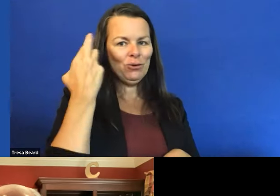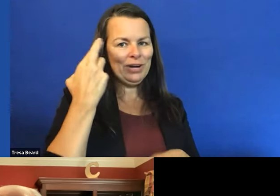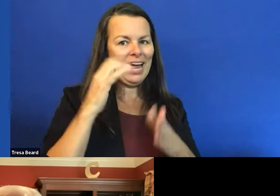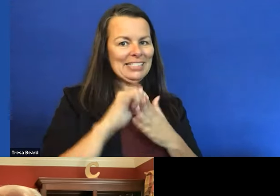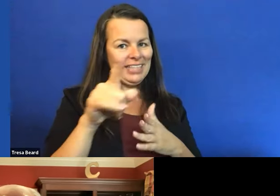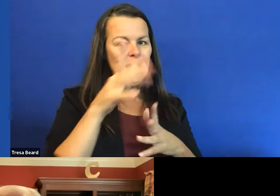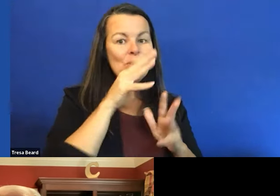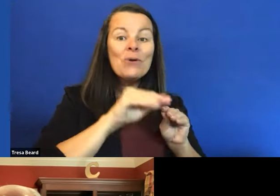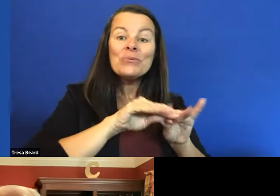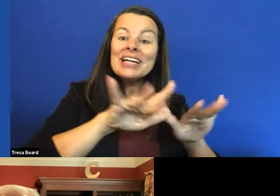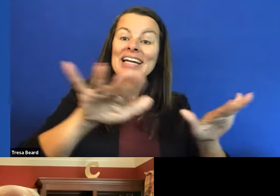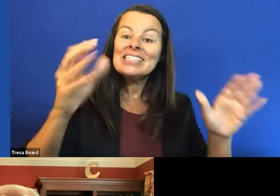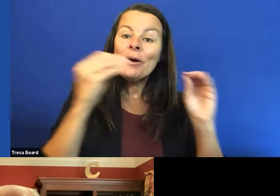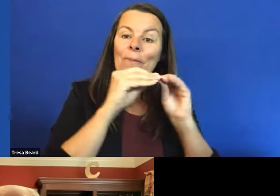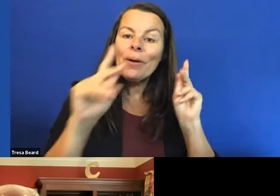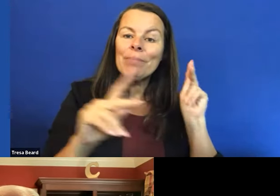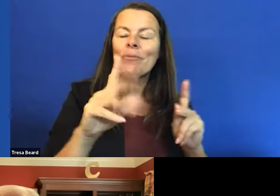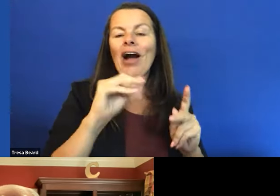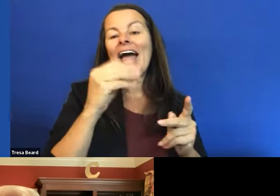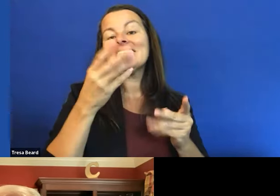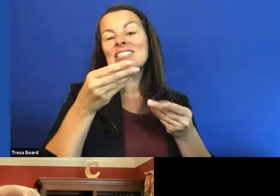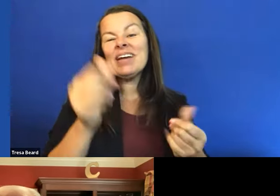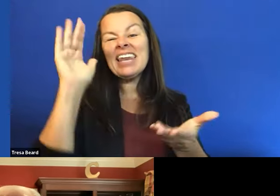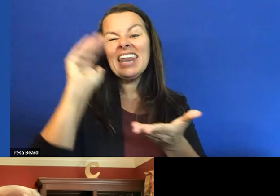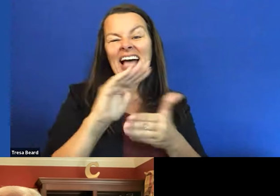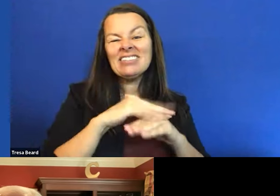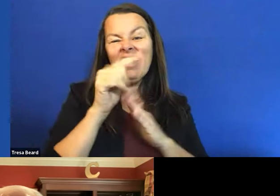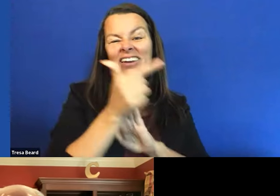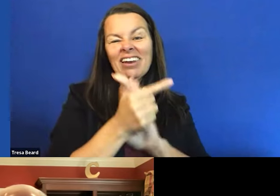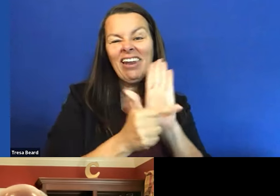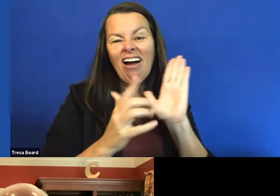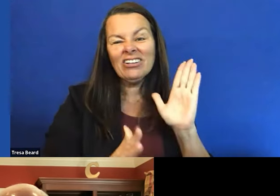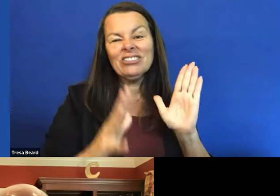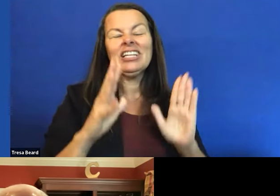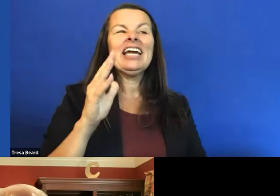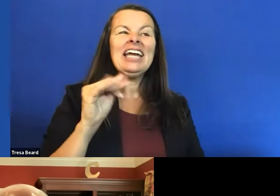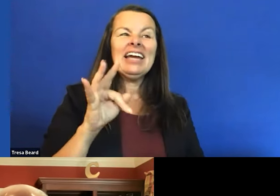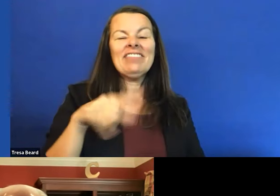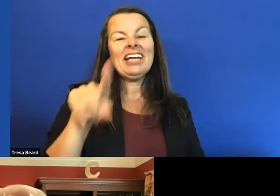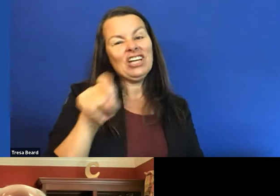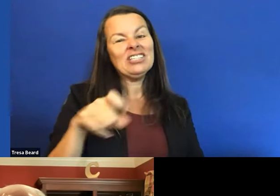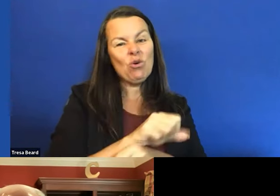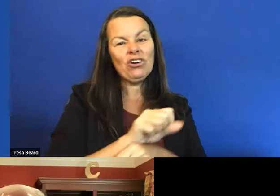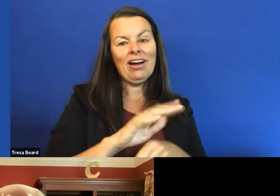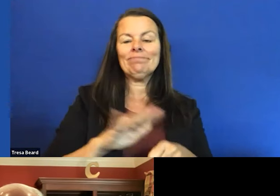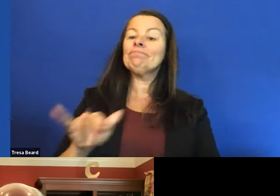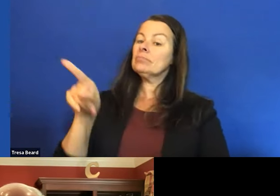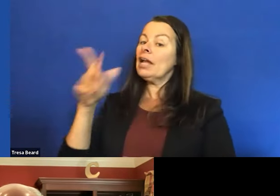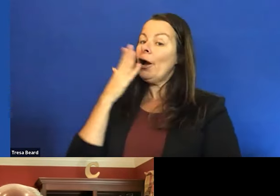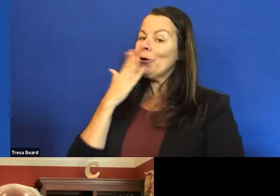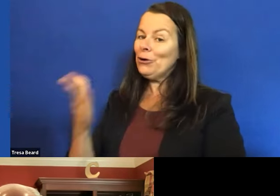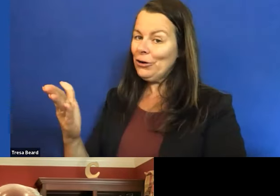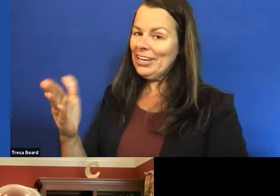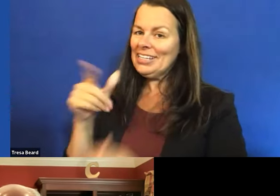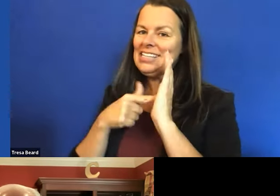people and spend a lot less money on lawyers if they just work on... Well, a good example on that, Joe, is that when we were